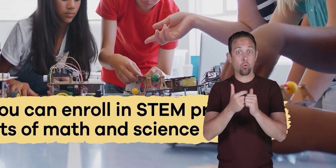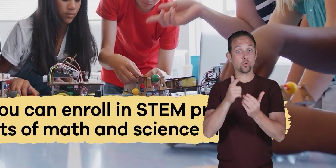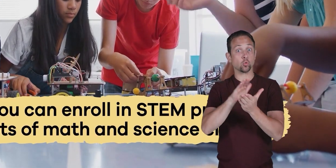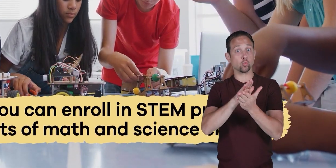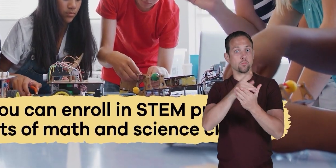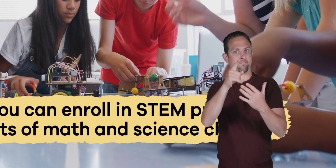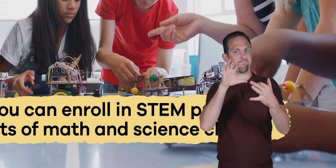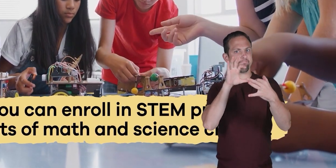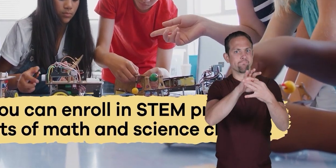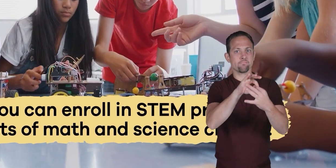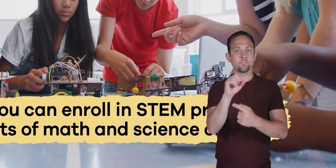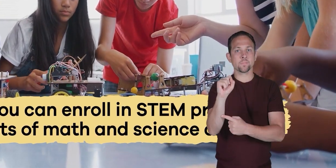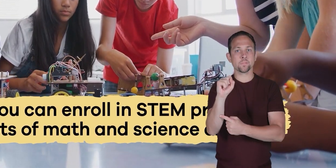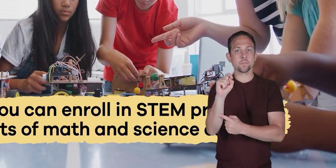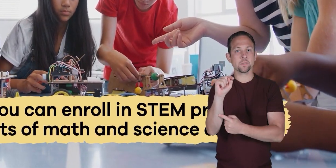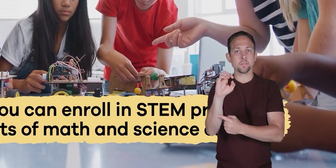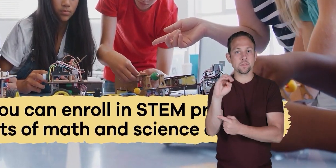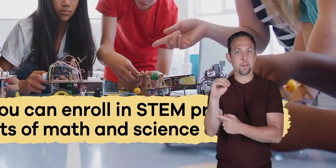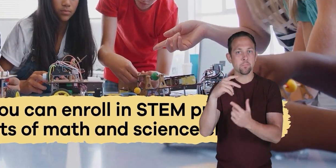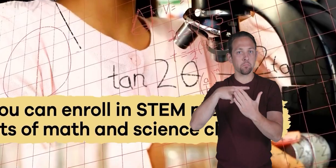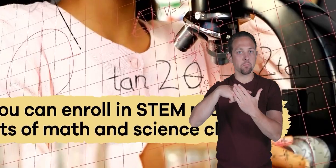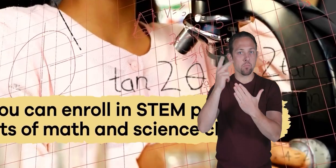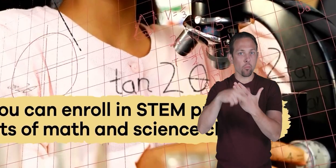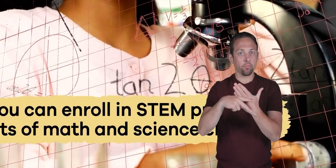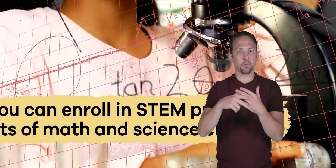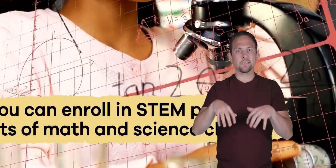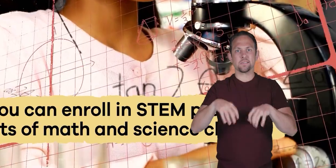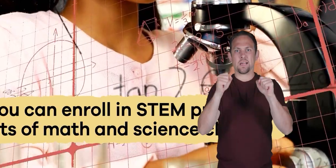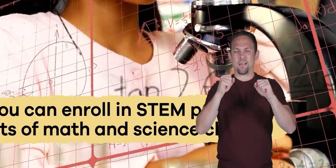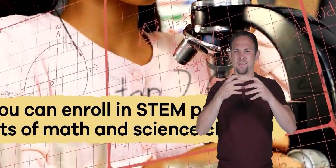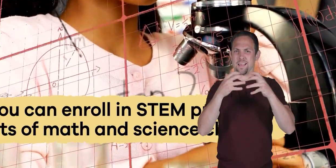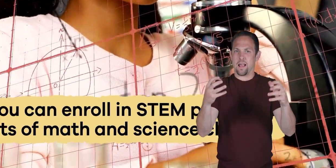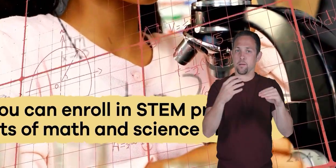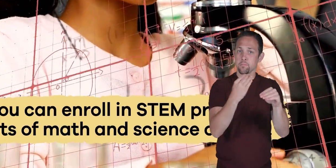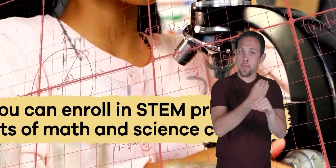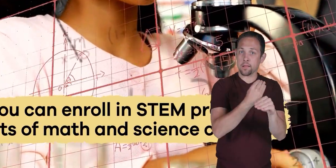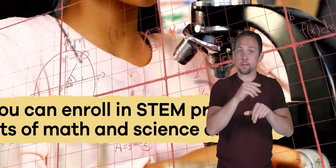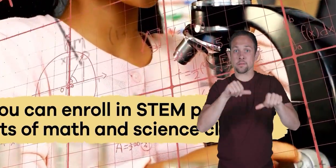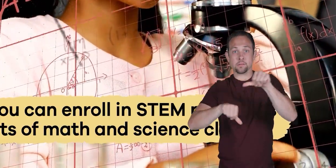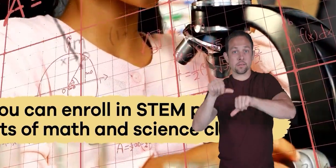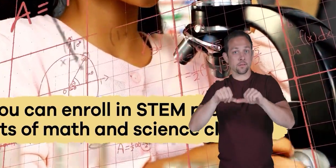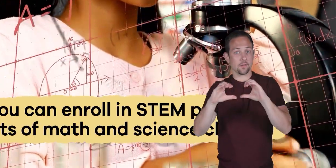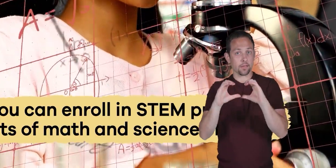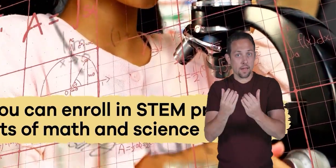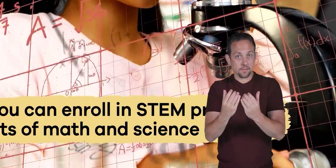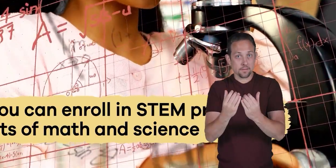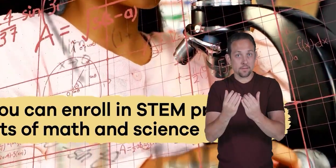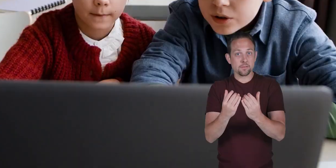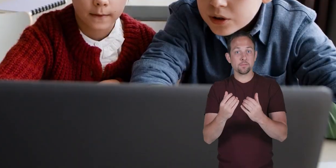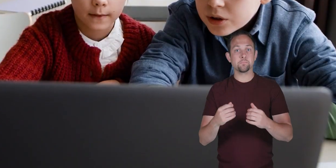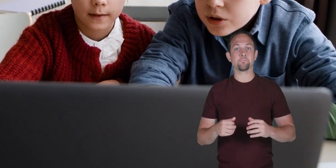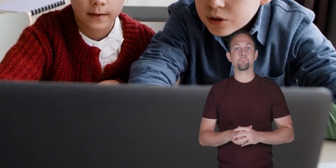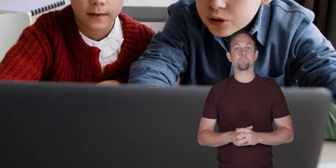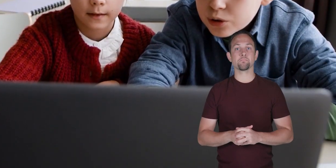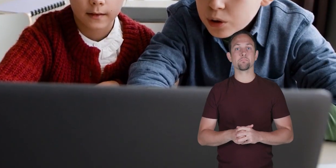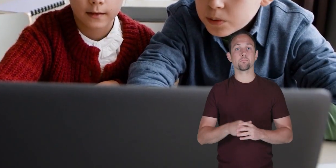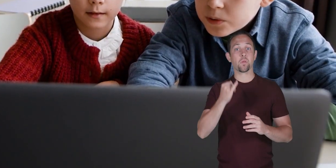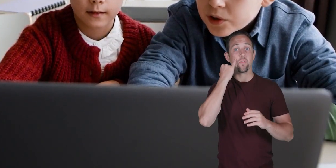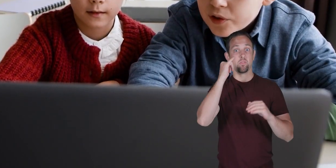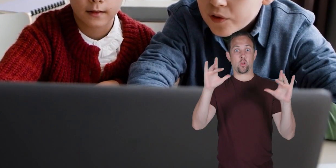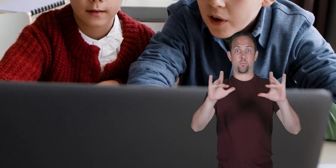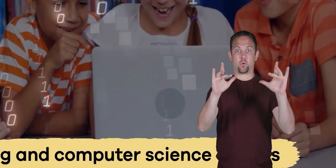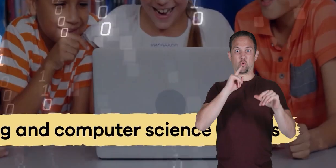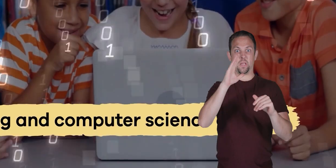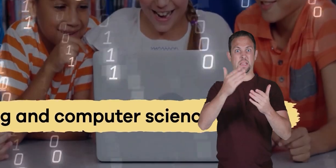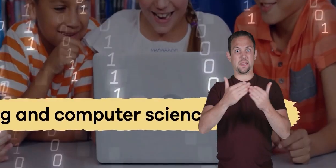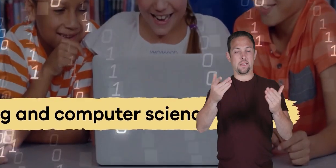you can enroll in STEM programs and take lots of math and science classes if computers are your